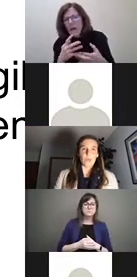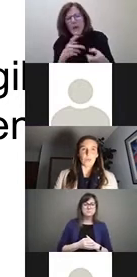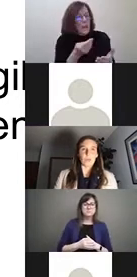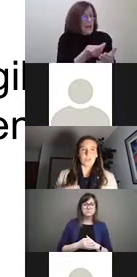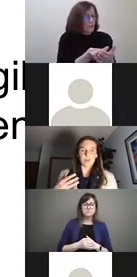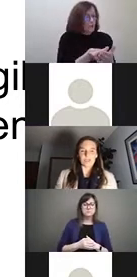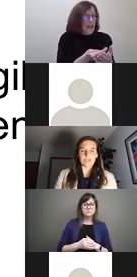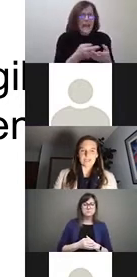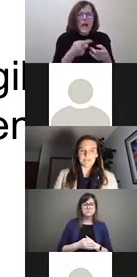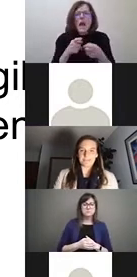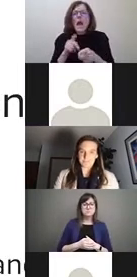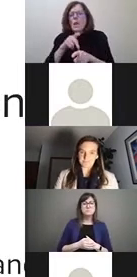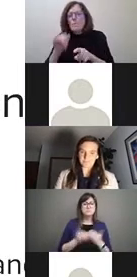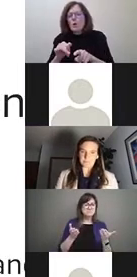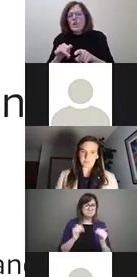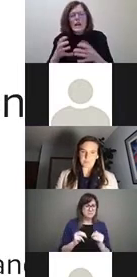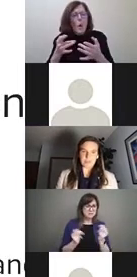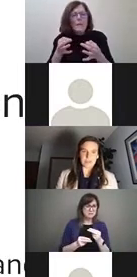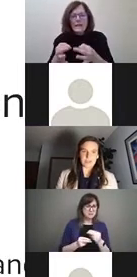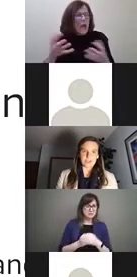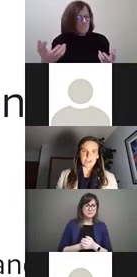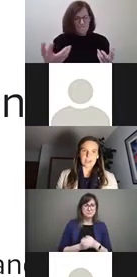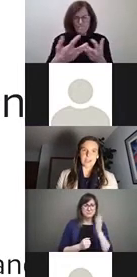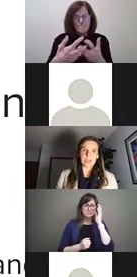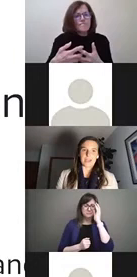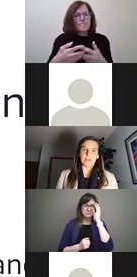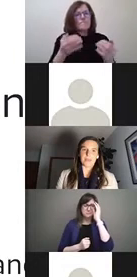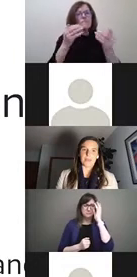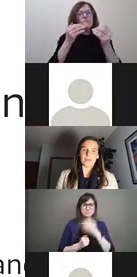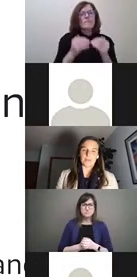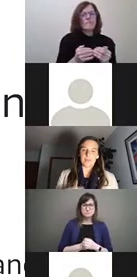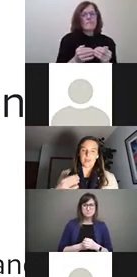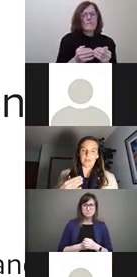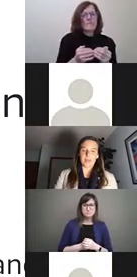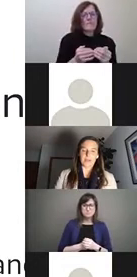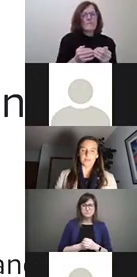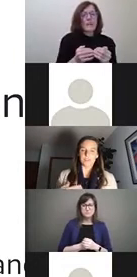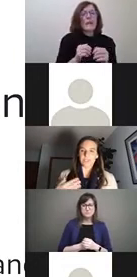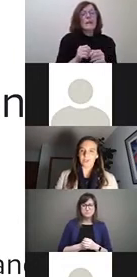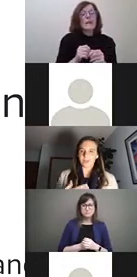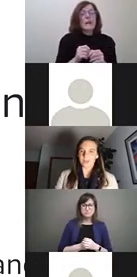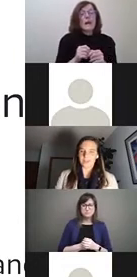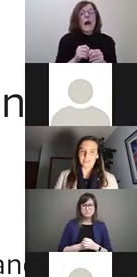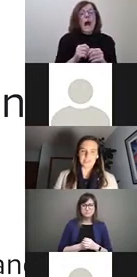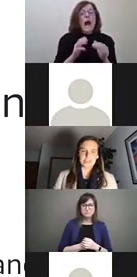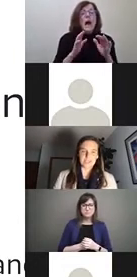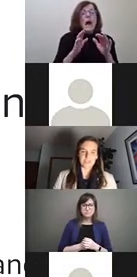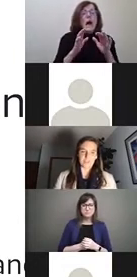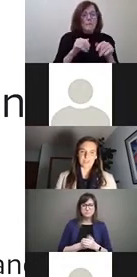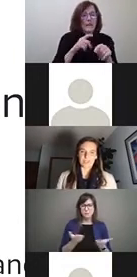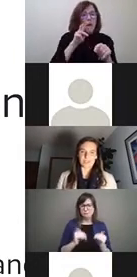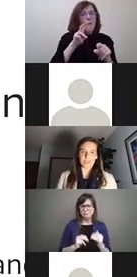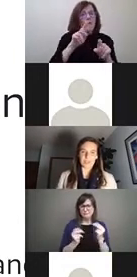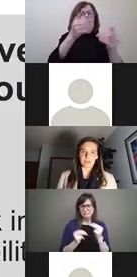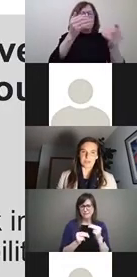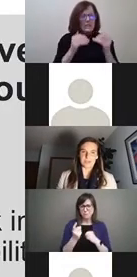And we'll go to the next slide. There's a, and then we'll just go to the next slide just